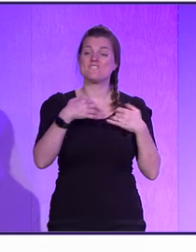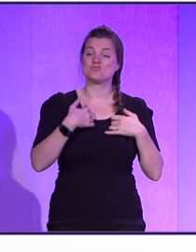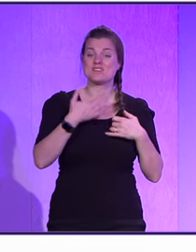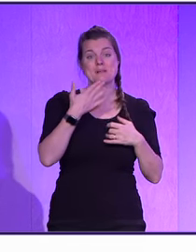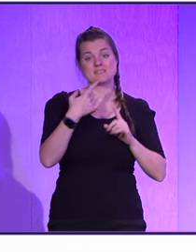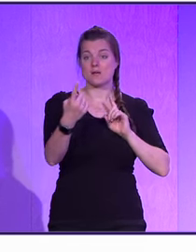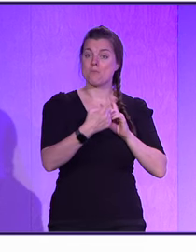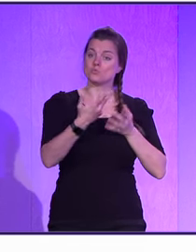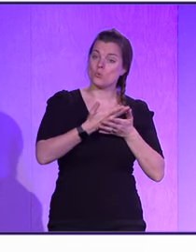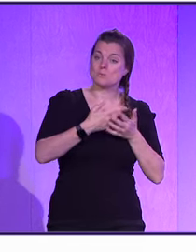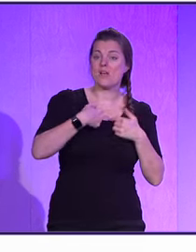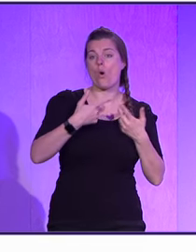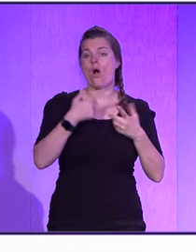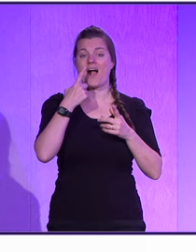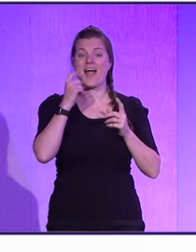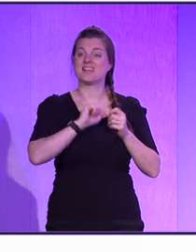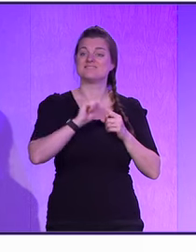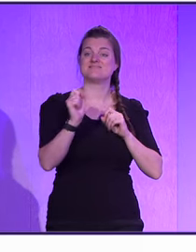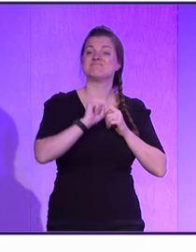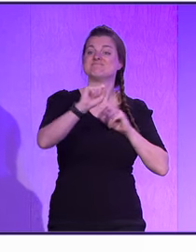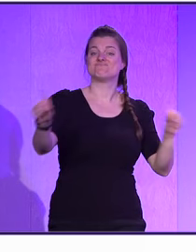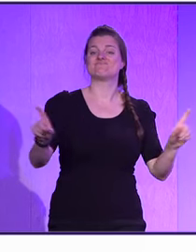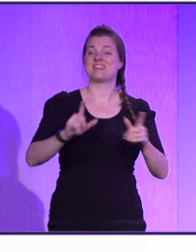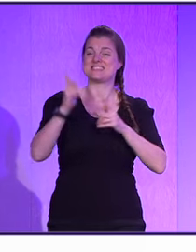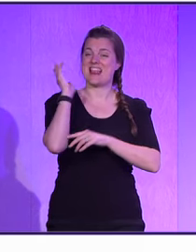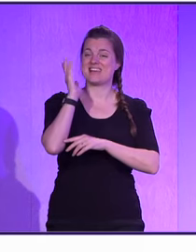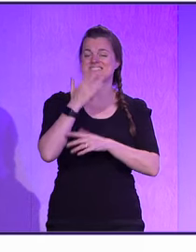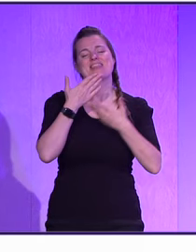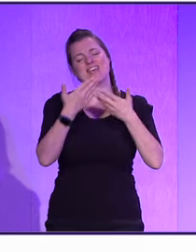slides, drop me a message. Thank you very much. That was my talk.